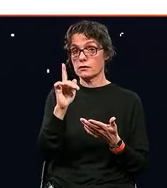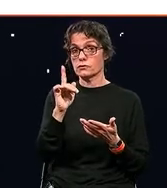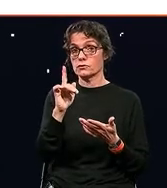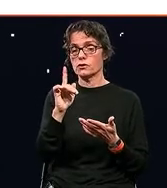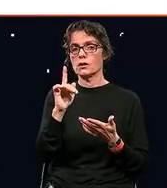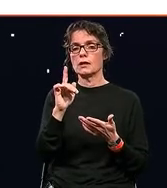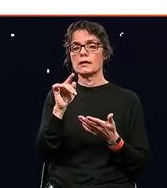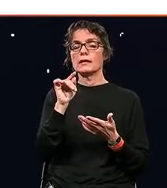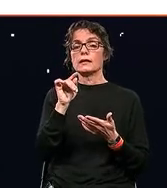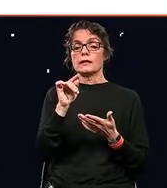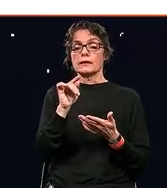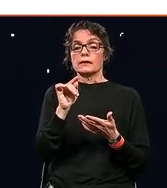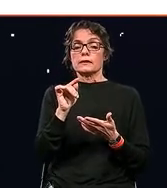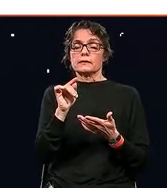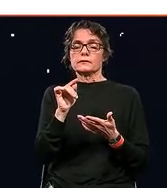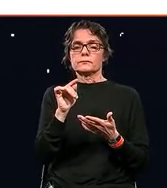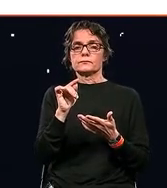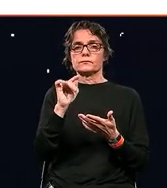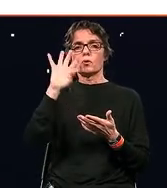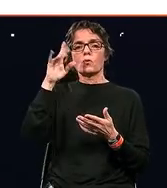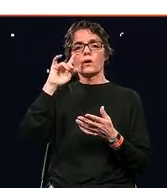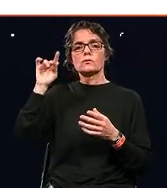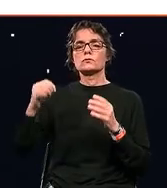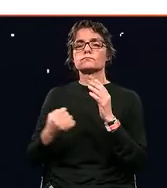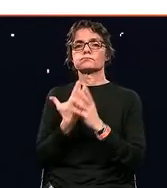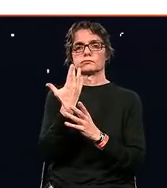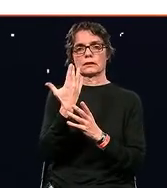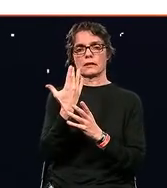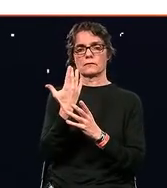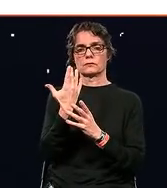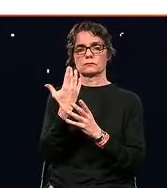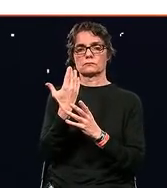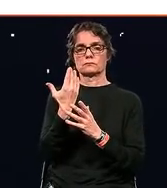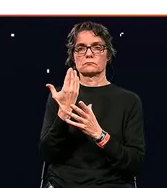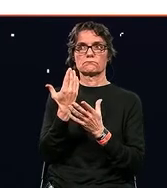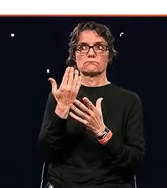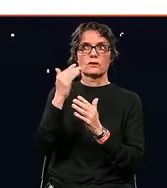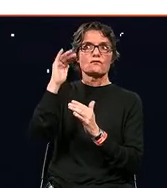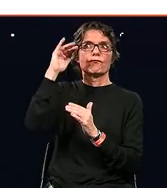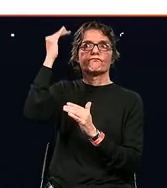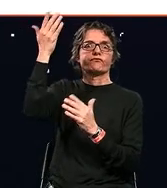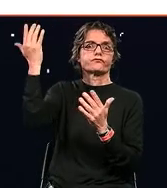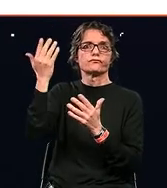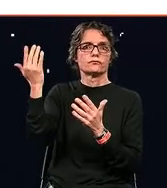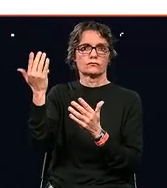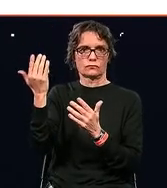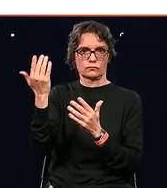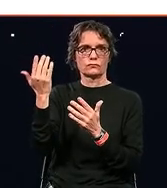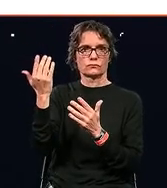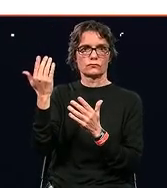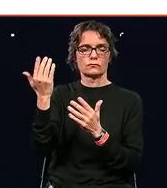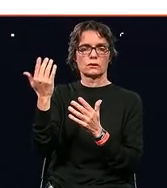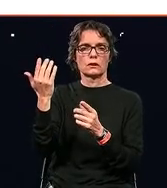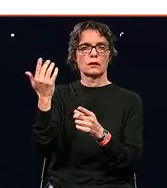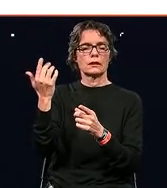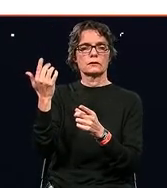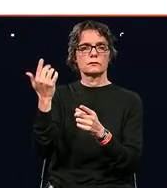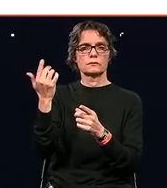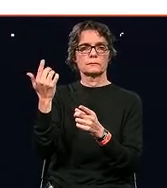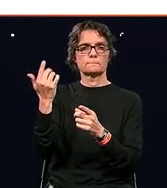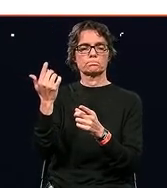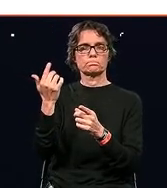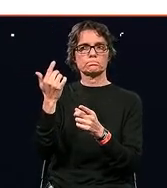driving forces of creating this future is based on